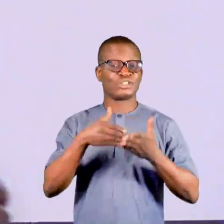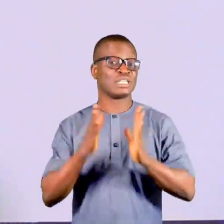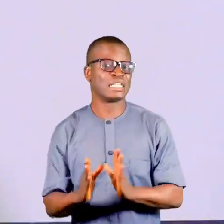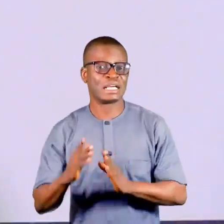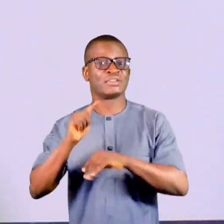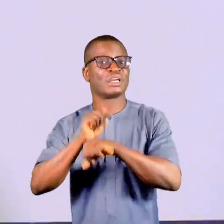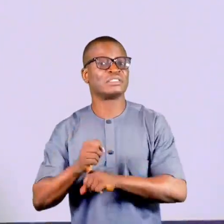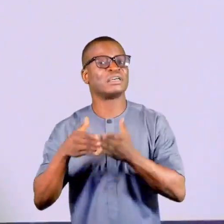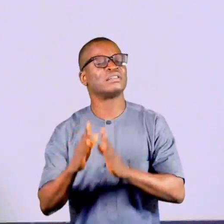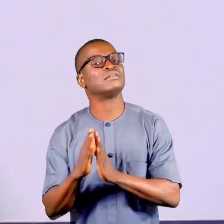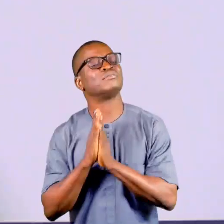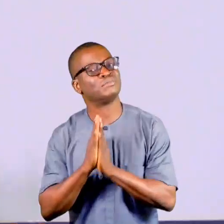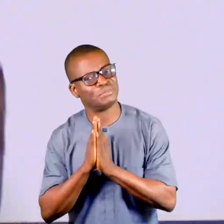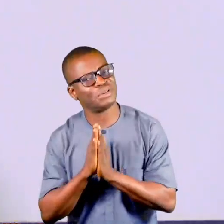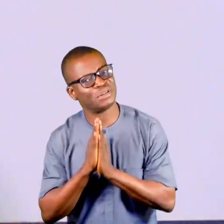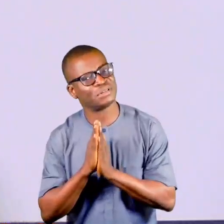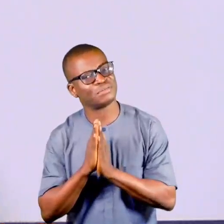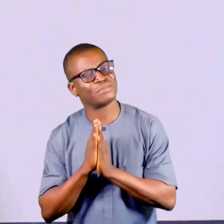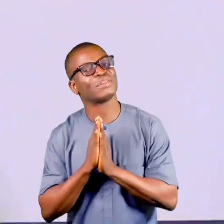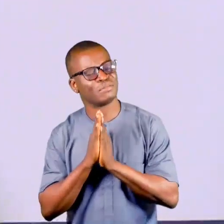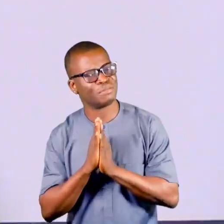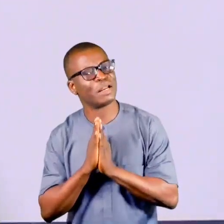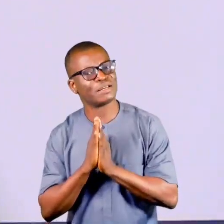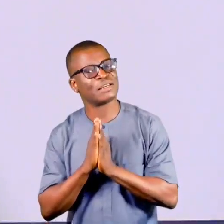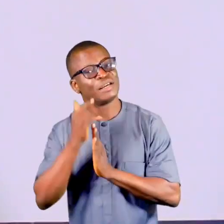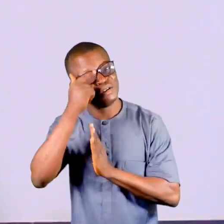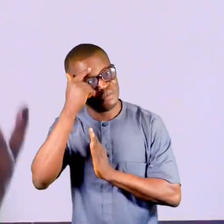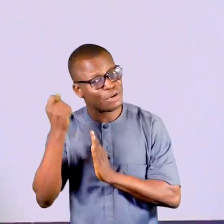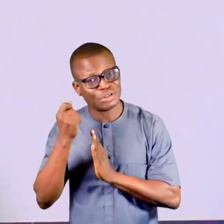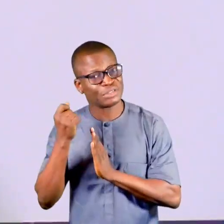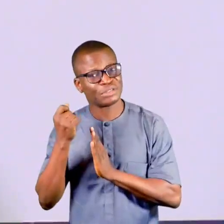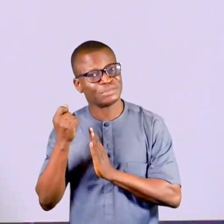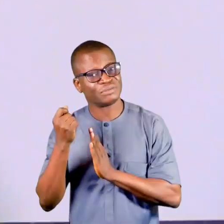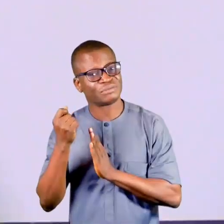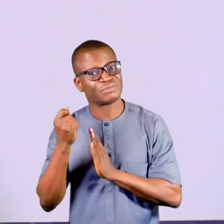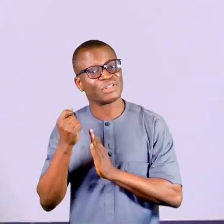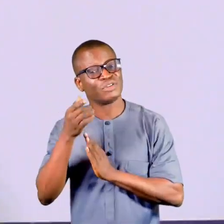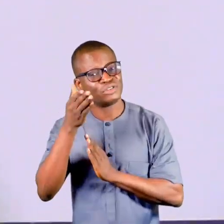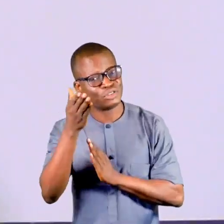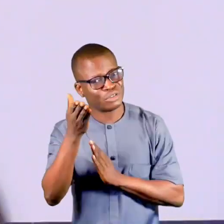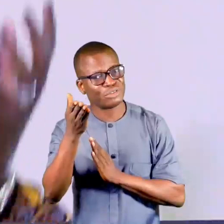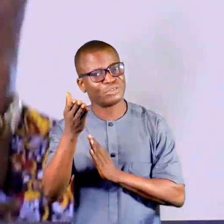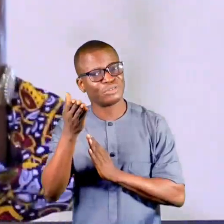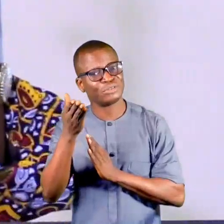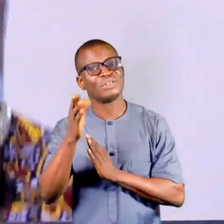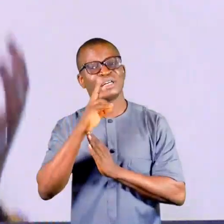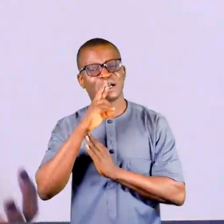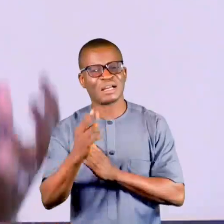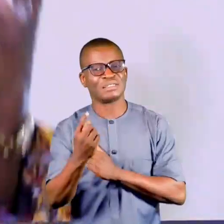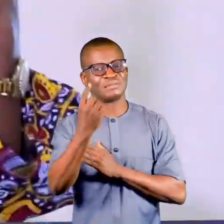as traditional leaders, I beg you, use your voice. because God has given you that voice. You are really